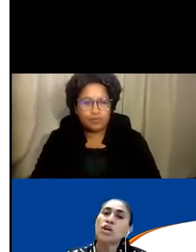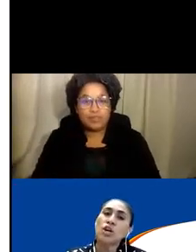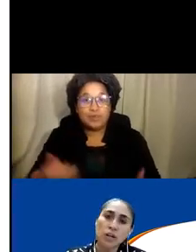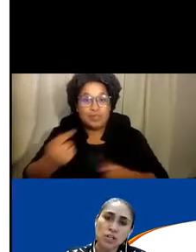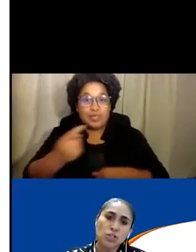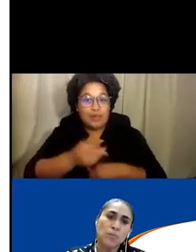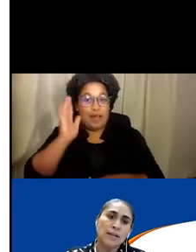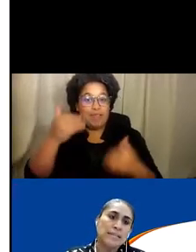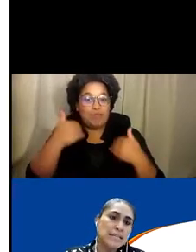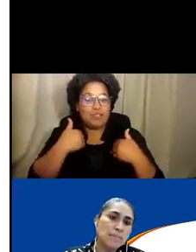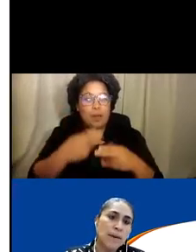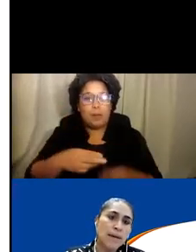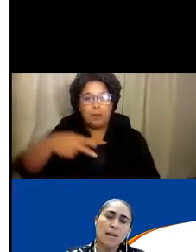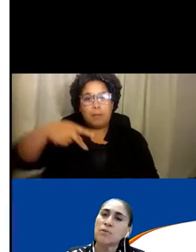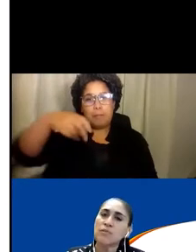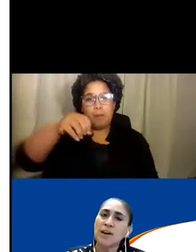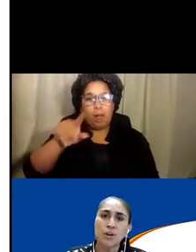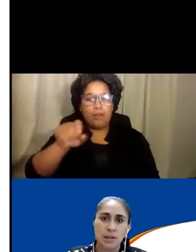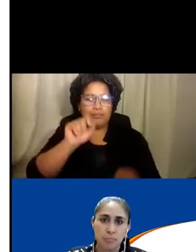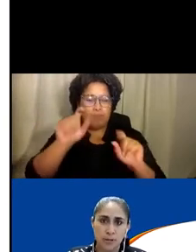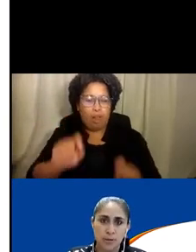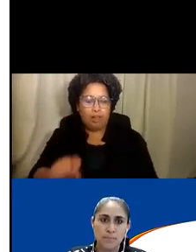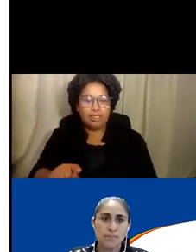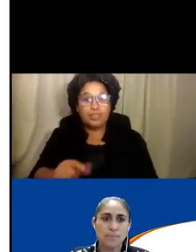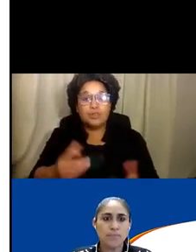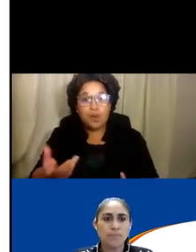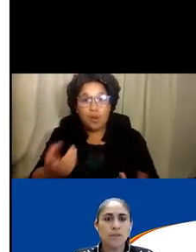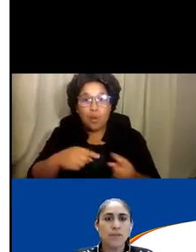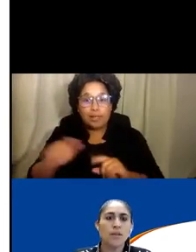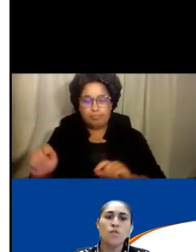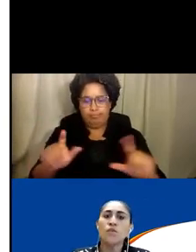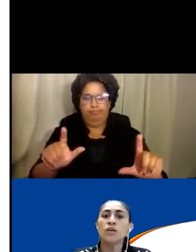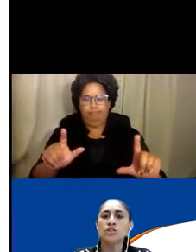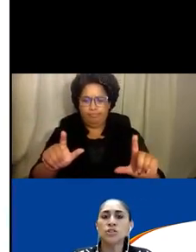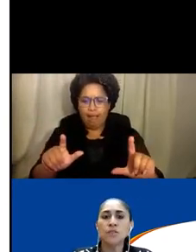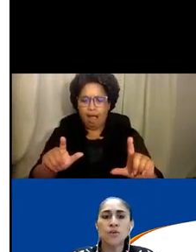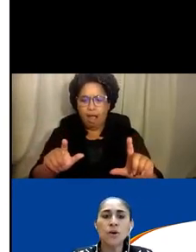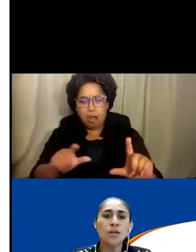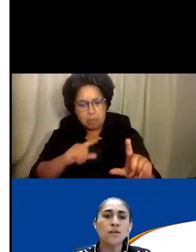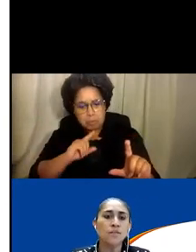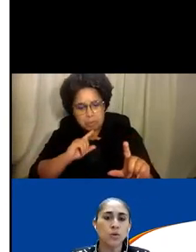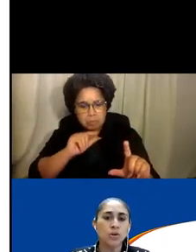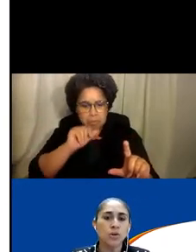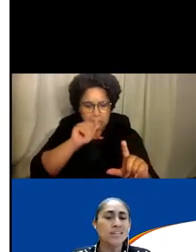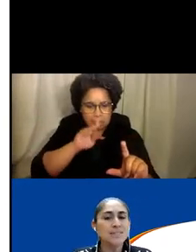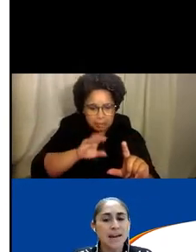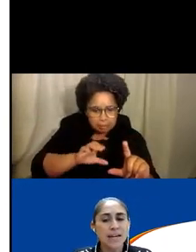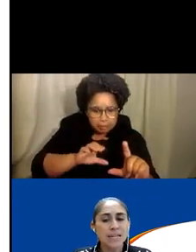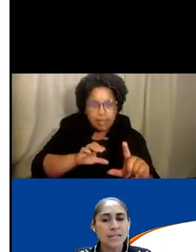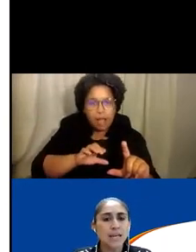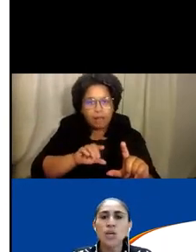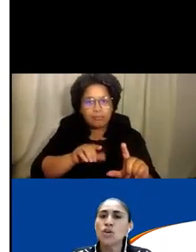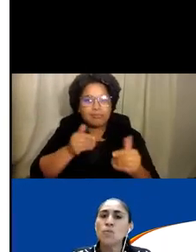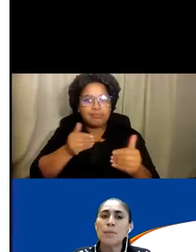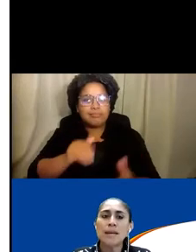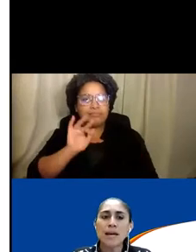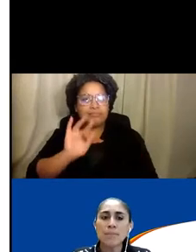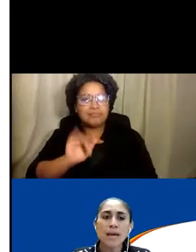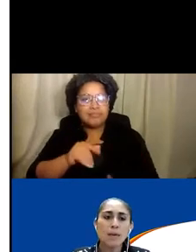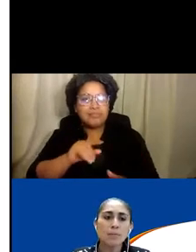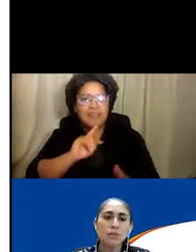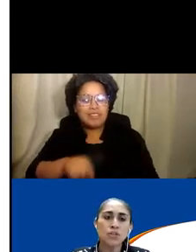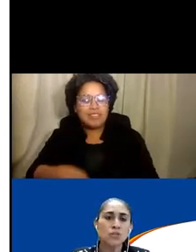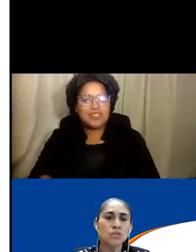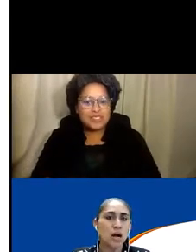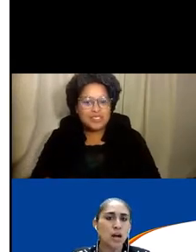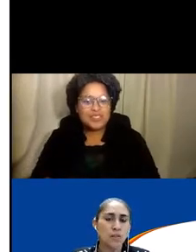We encourage you to participate and provide your input. For those of you on a phone or a device, you may not